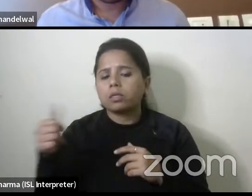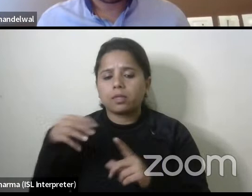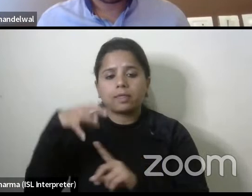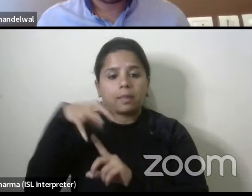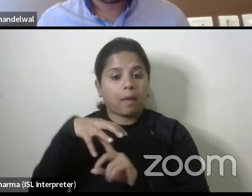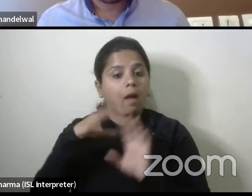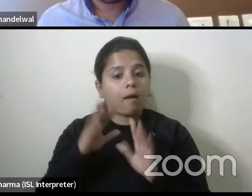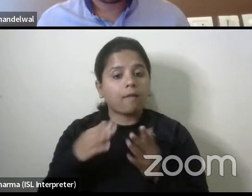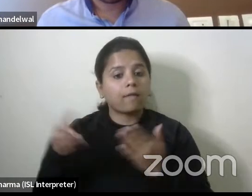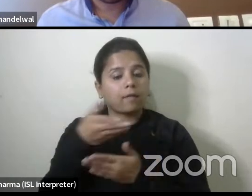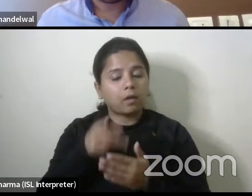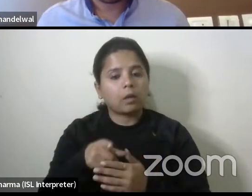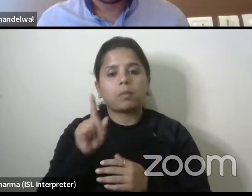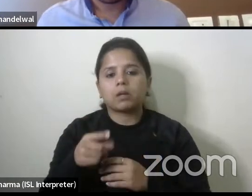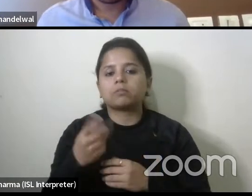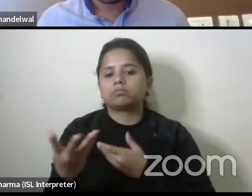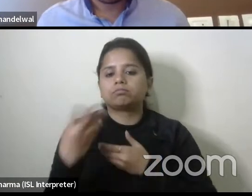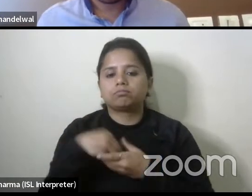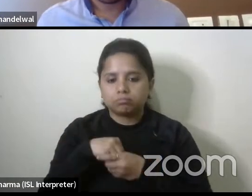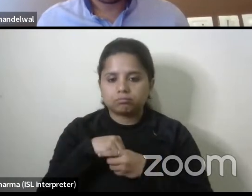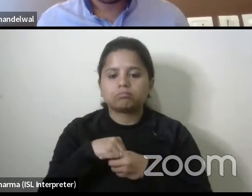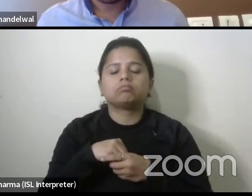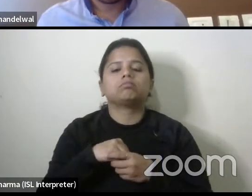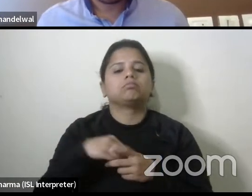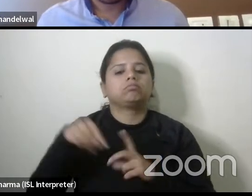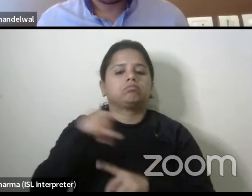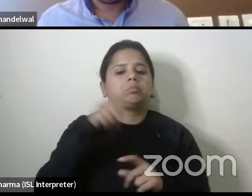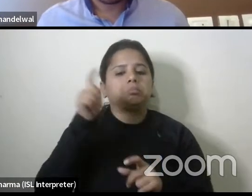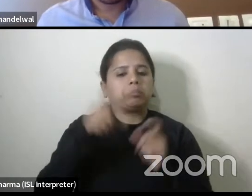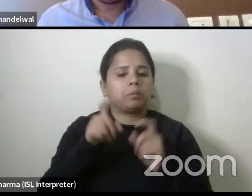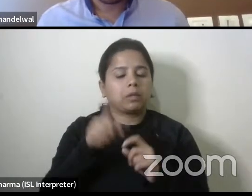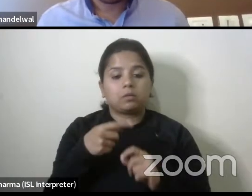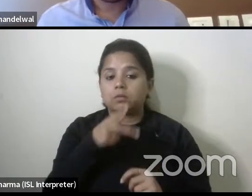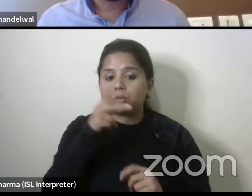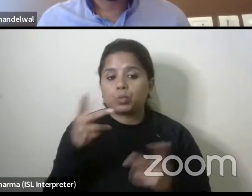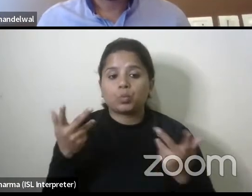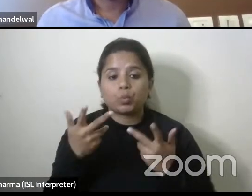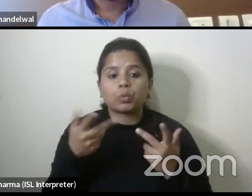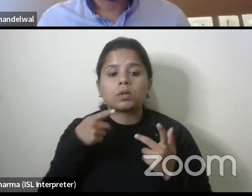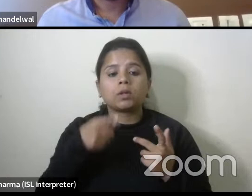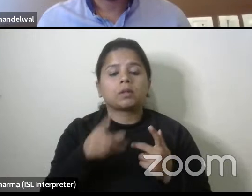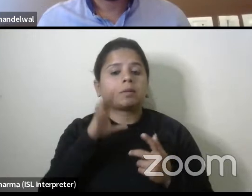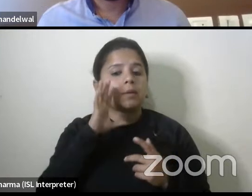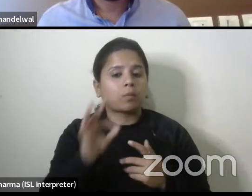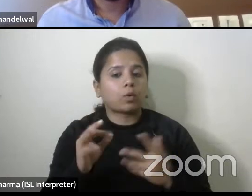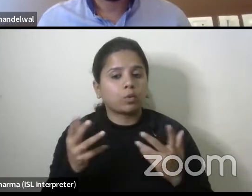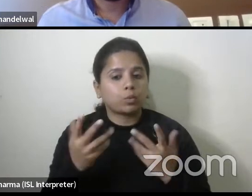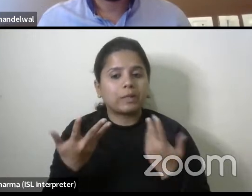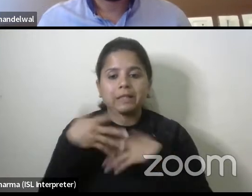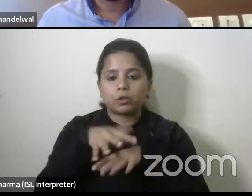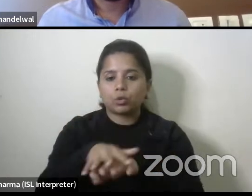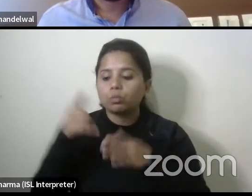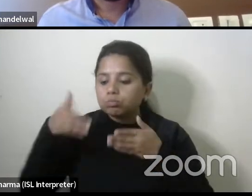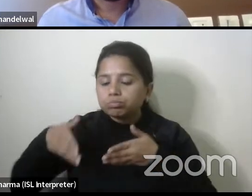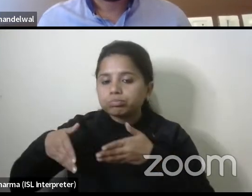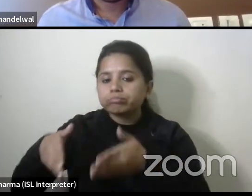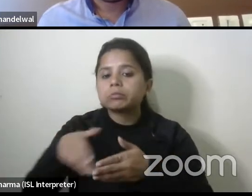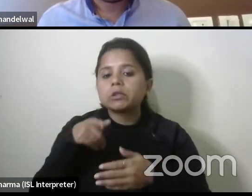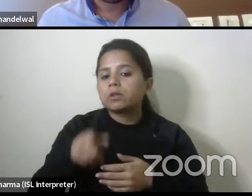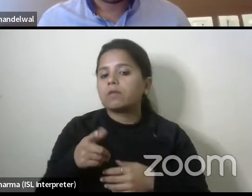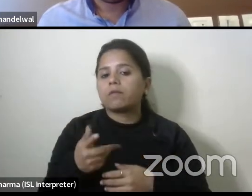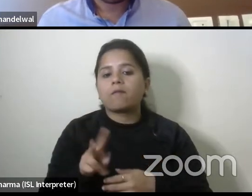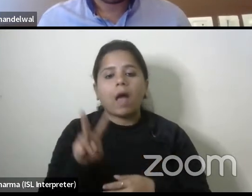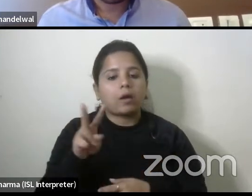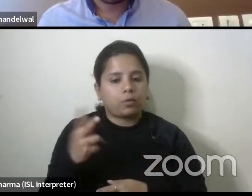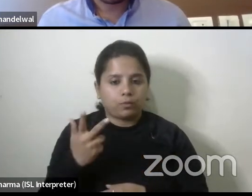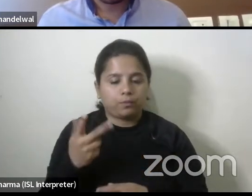to be put on board and they have need to be uh told what is the important importance of an inclusive street and most of all if